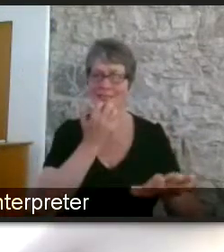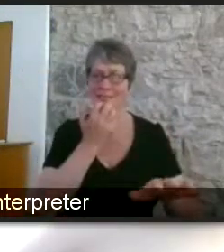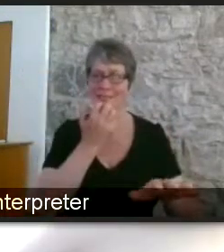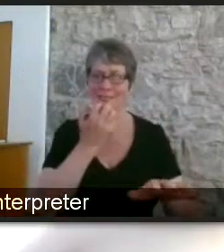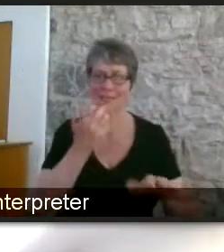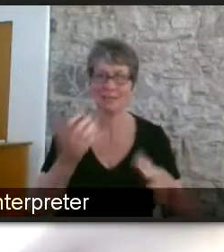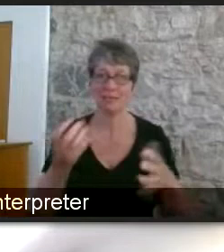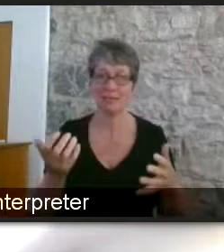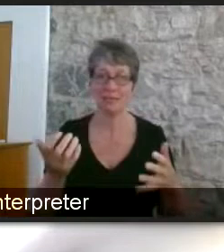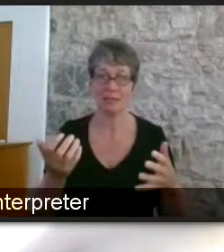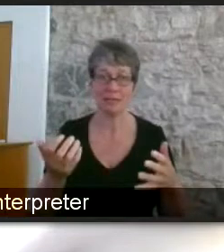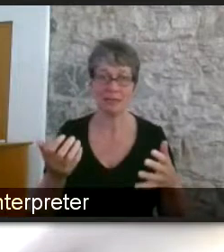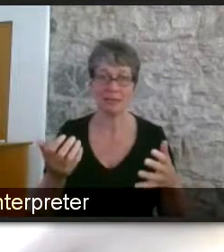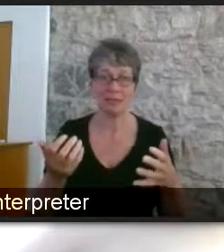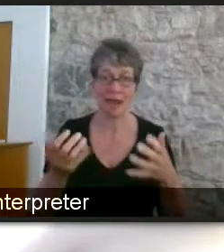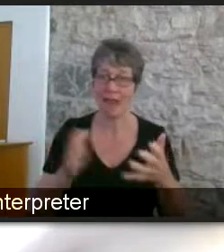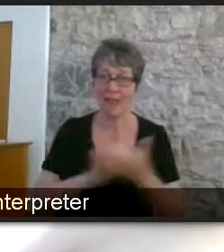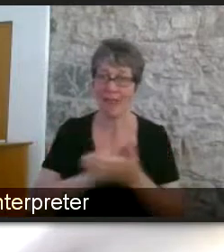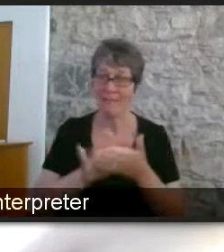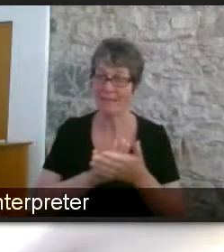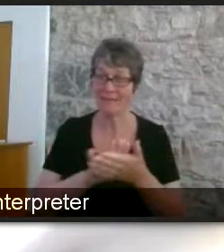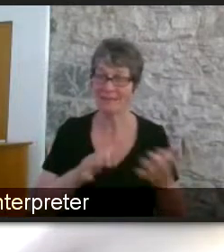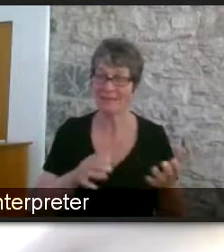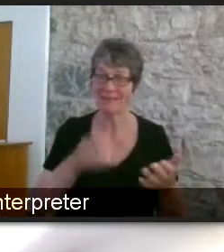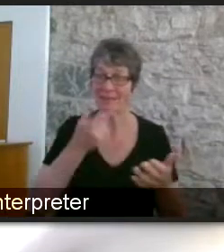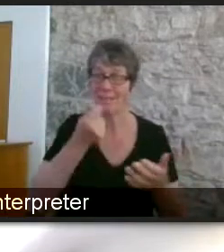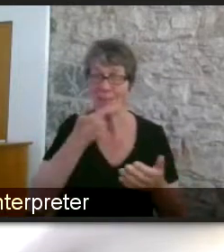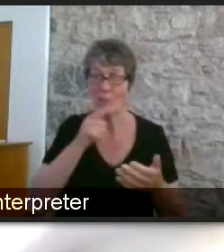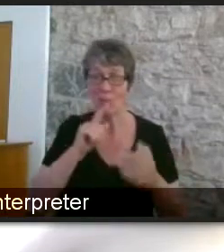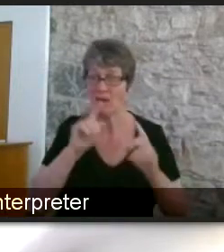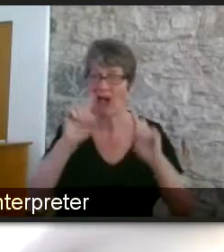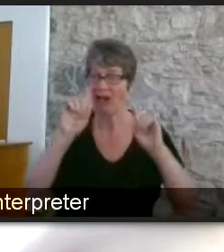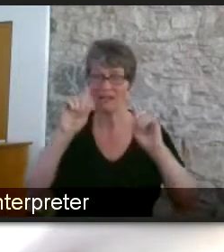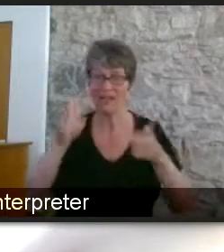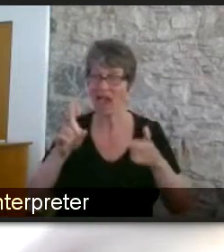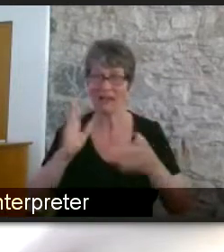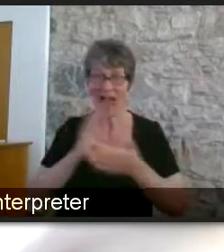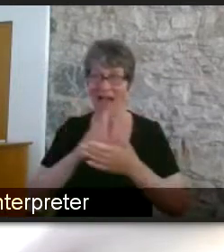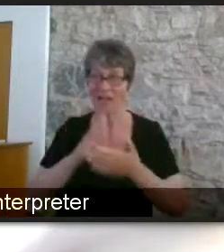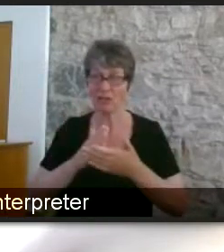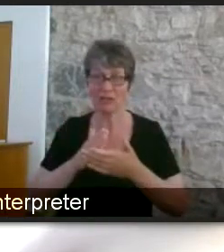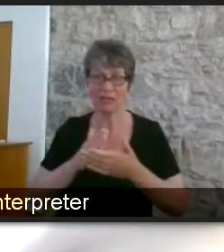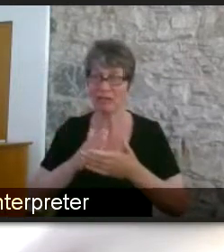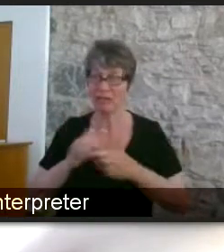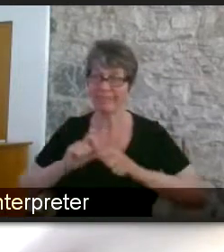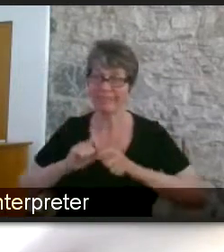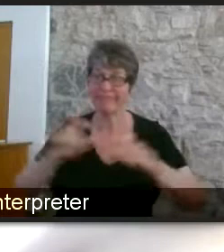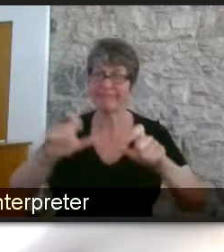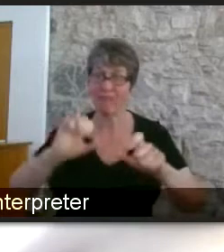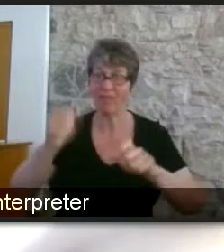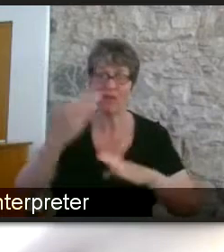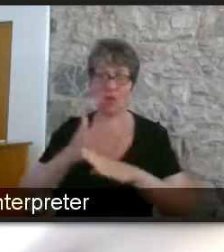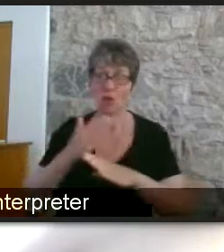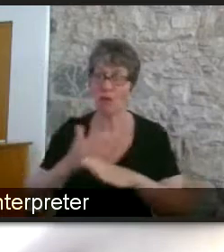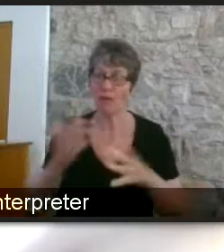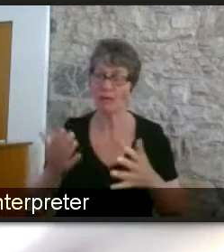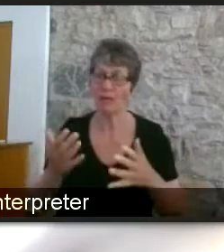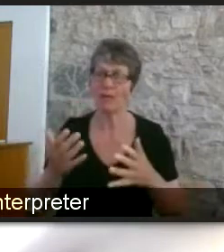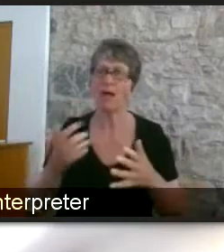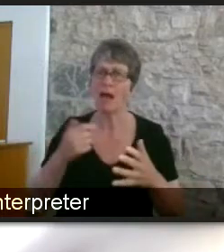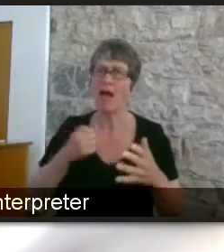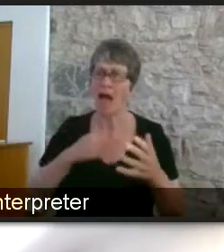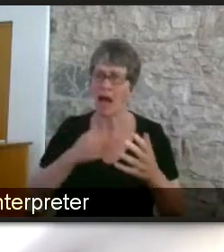aren't even um able to take on the job um so you know it's it's really unacceptable but i appreciate it's